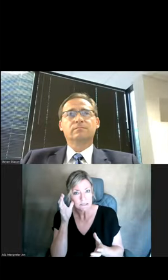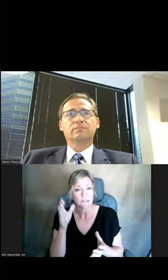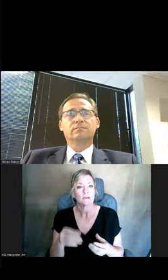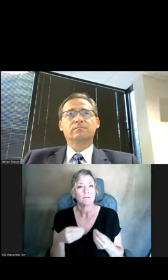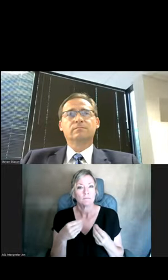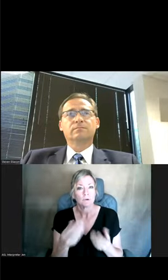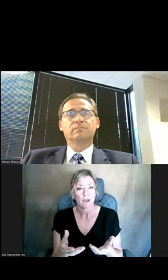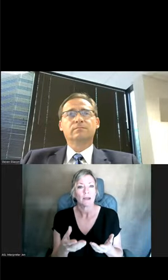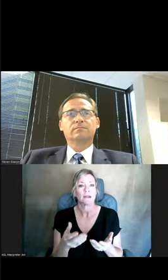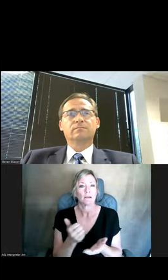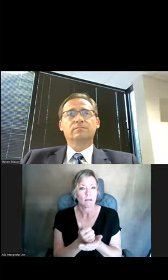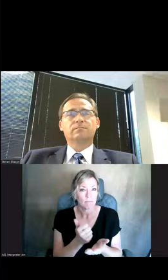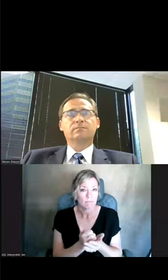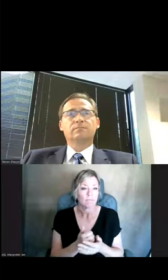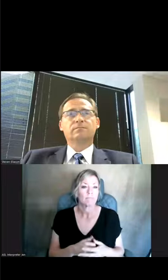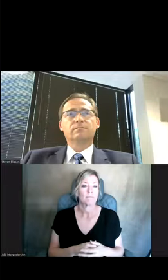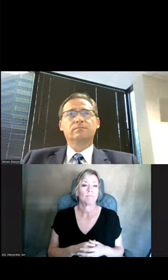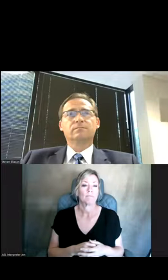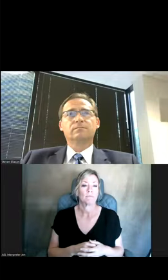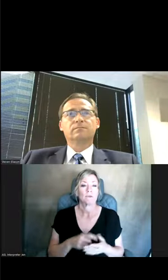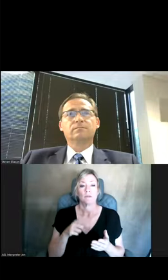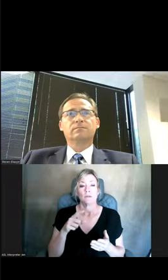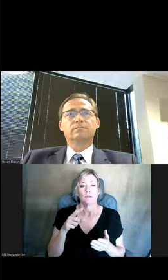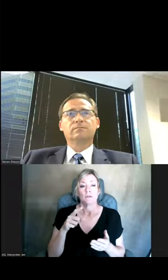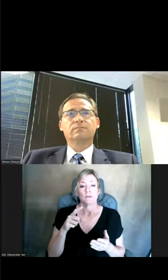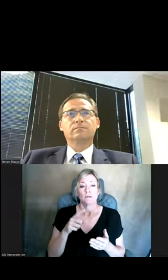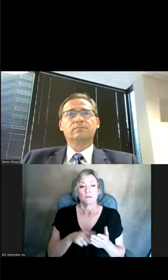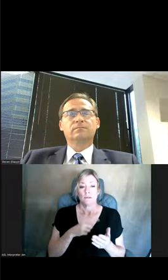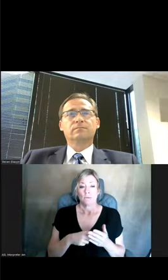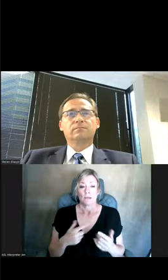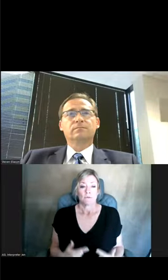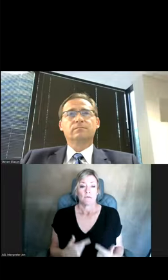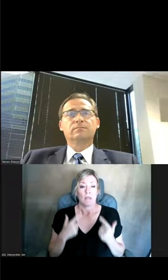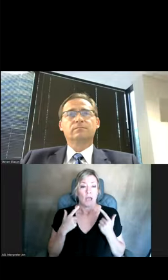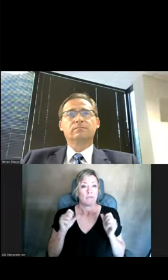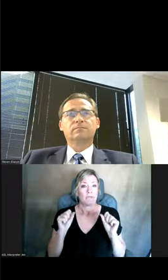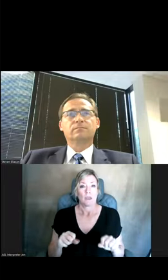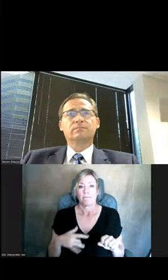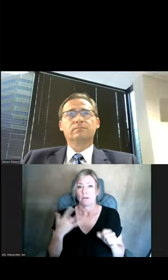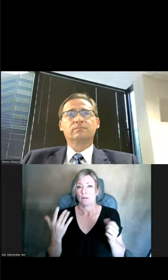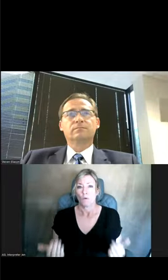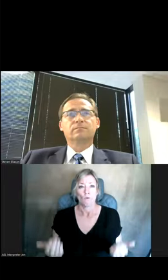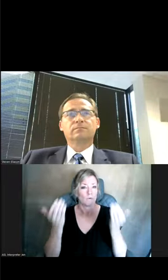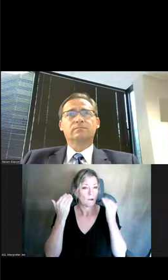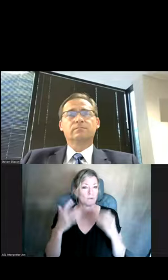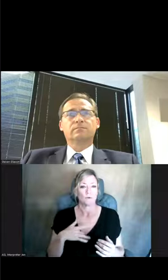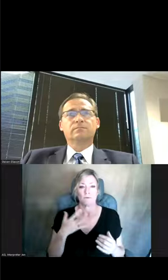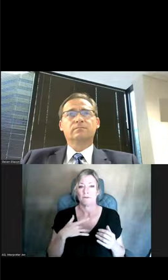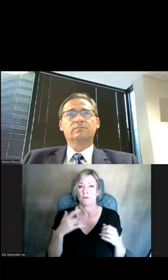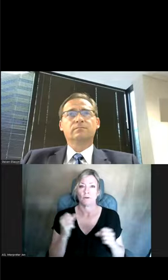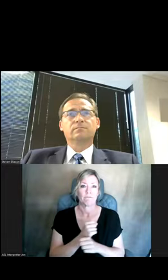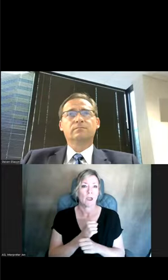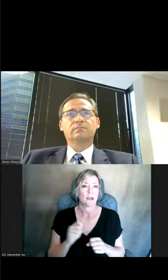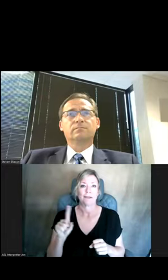providing cover. And sometimes, life can get so overwhelming. You feel like you're fighting to